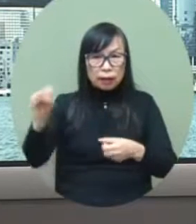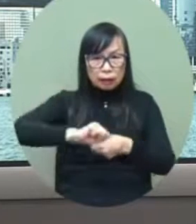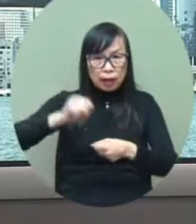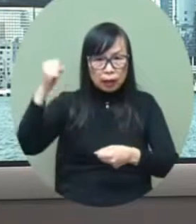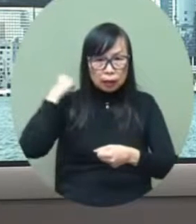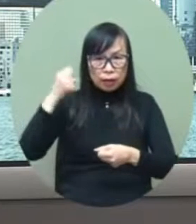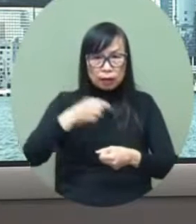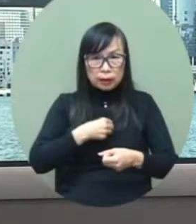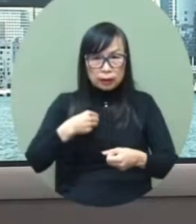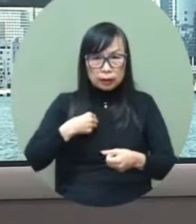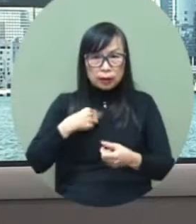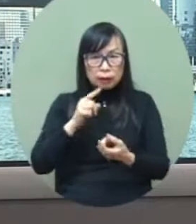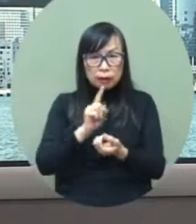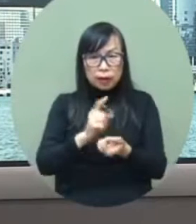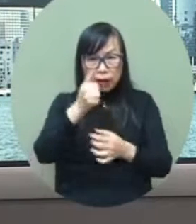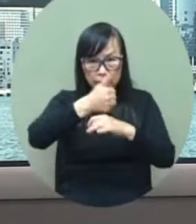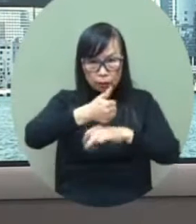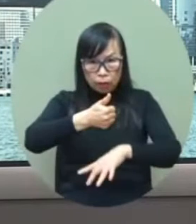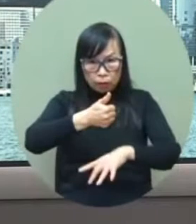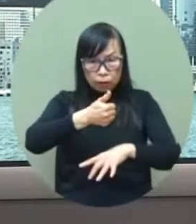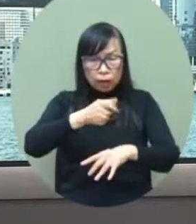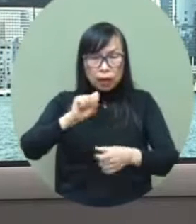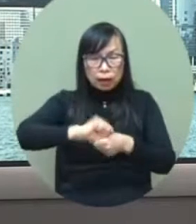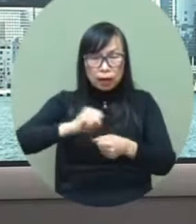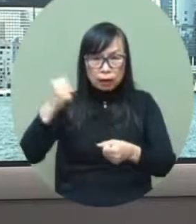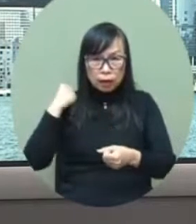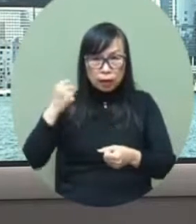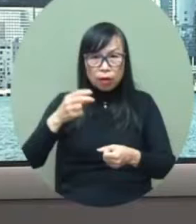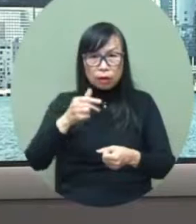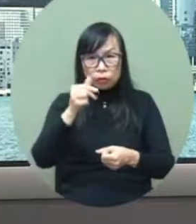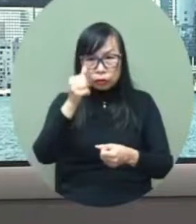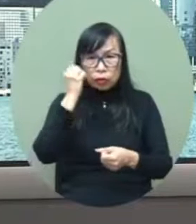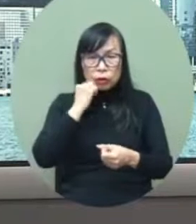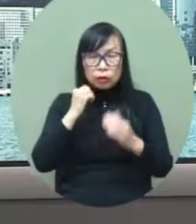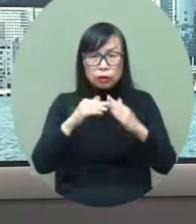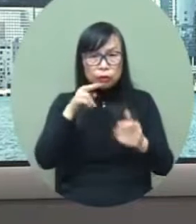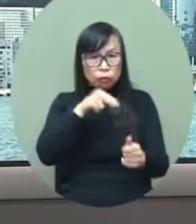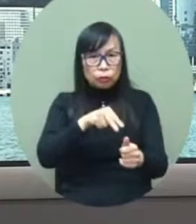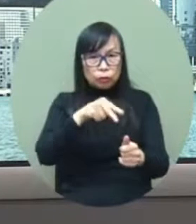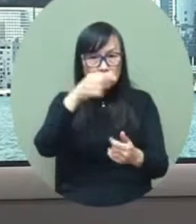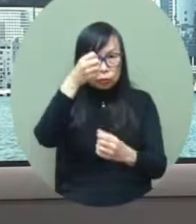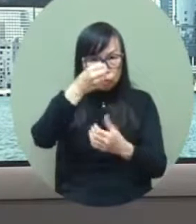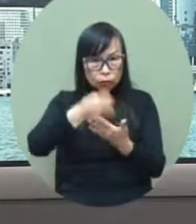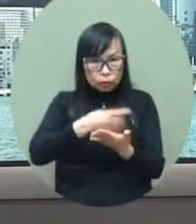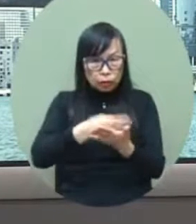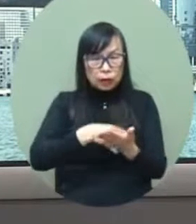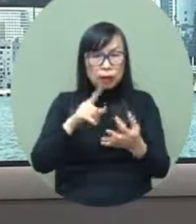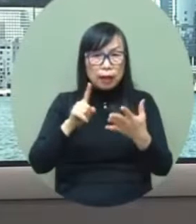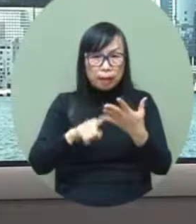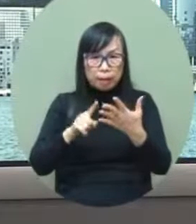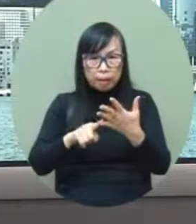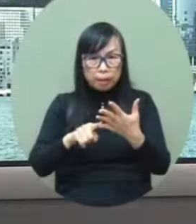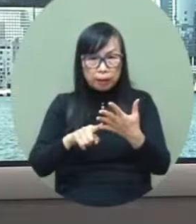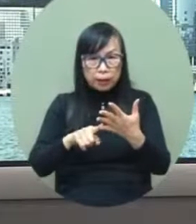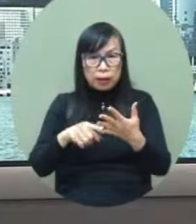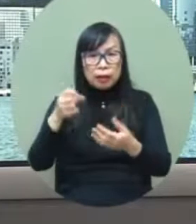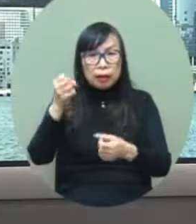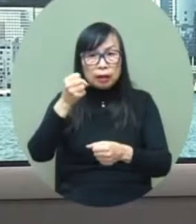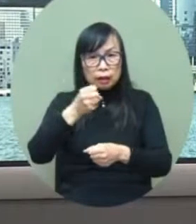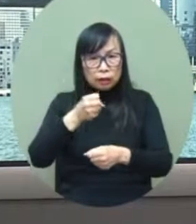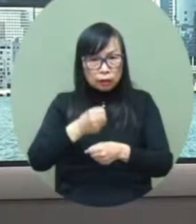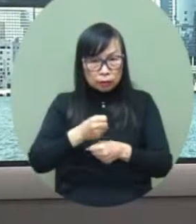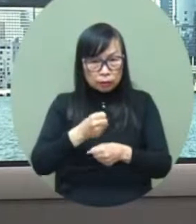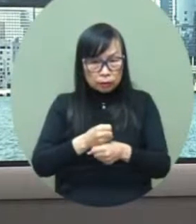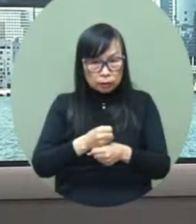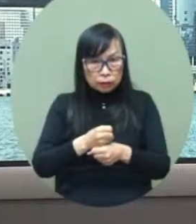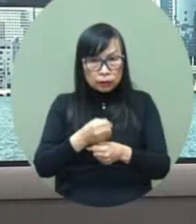safety efficiency and then we have strengthened our healthcare system and also management of residential care